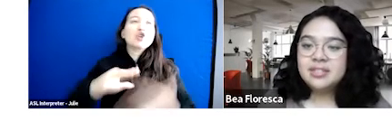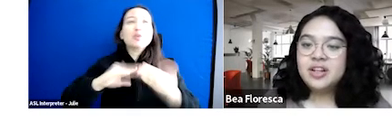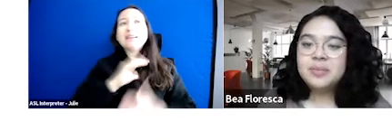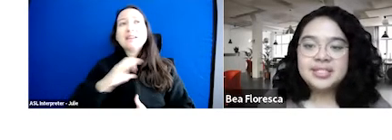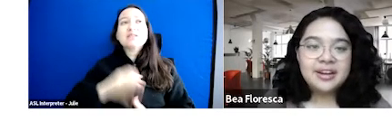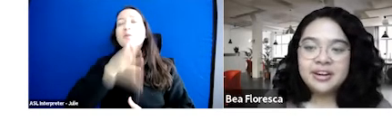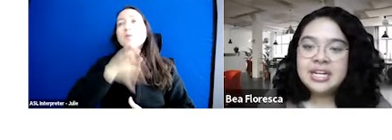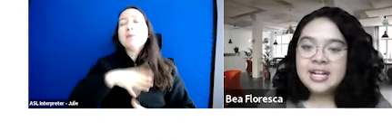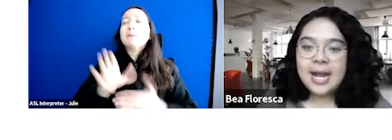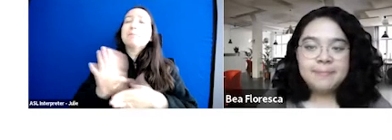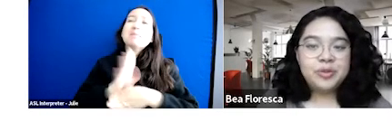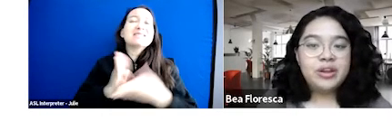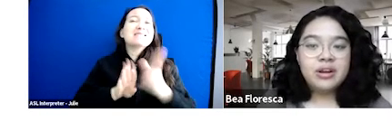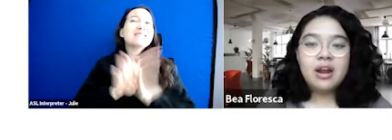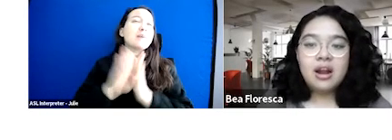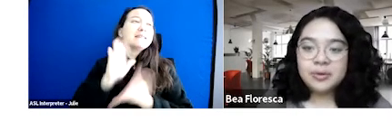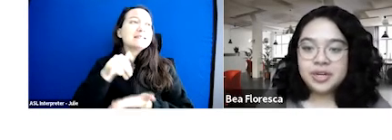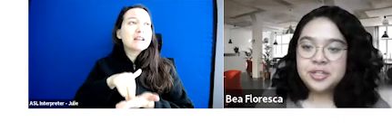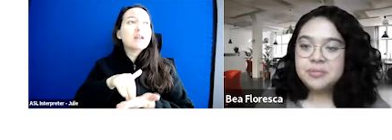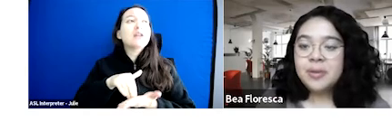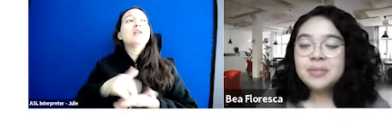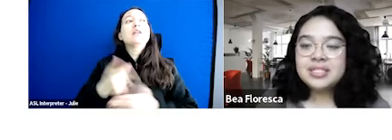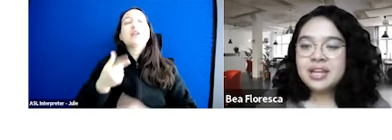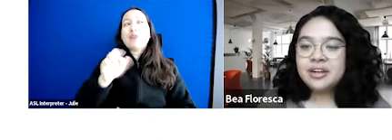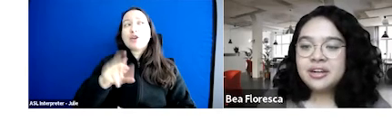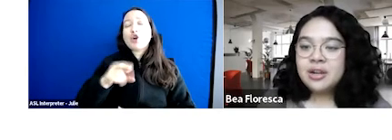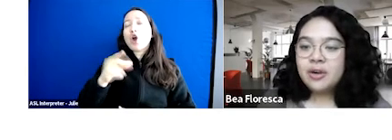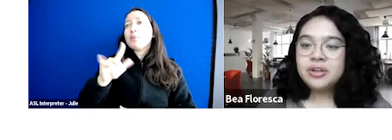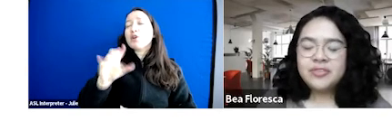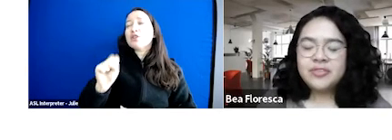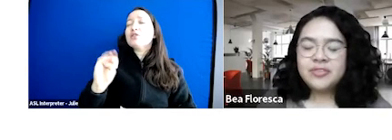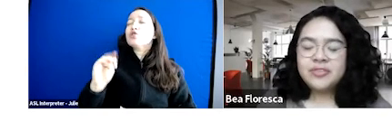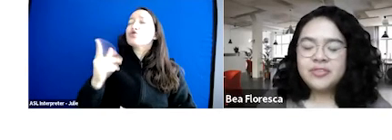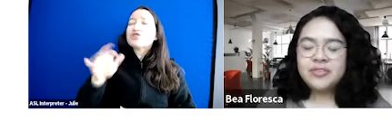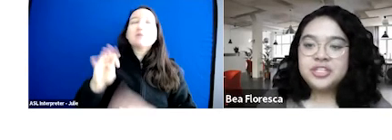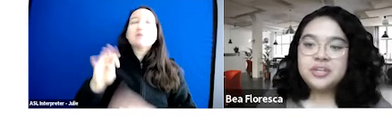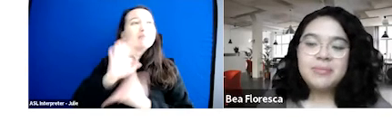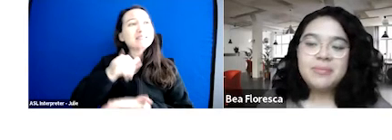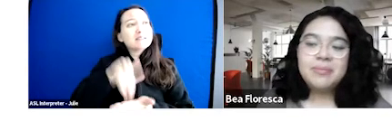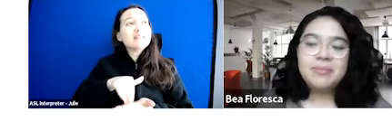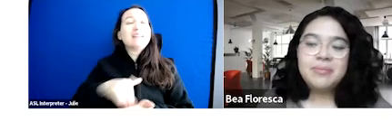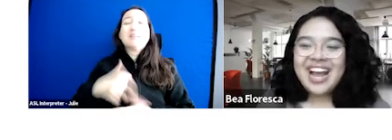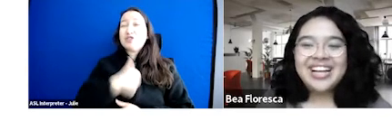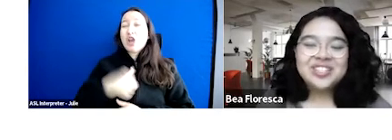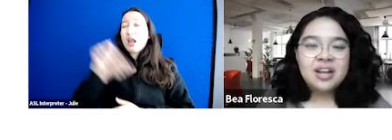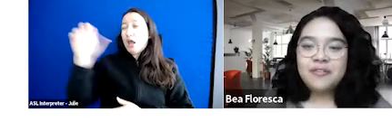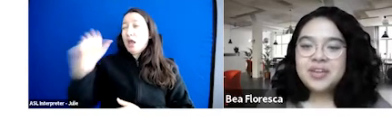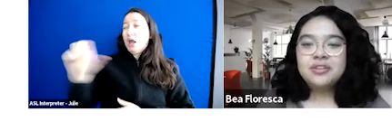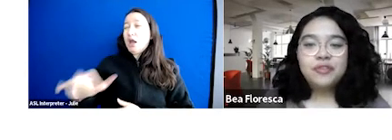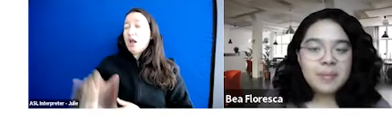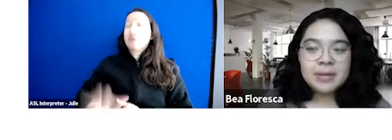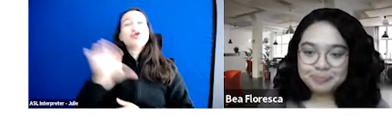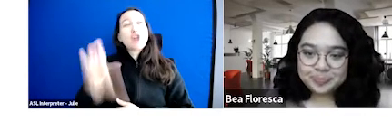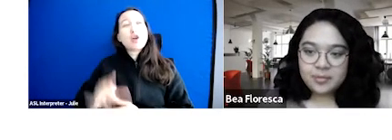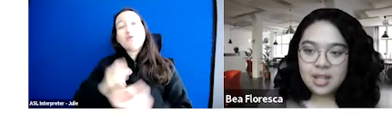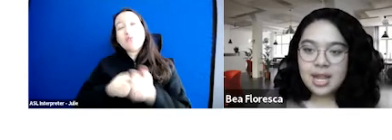Women's Business Development Center, the Greater Auburn Gresham Development Center or Development Corporation, my apologies. The Chicago Foundation for